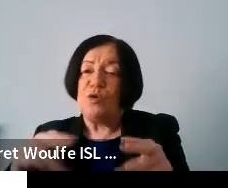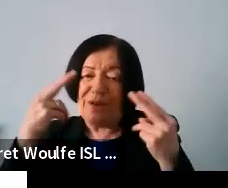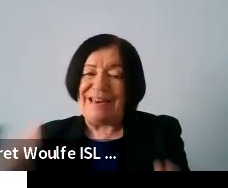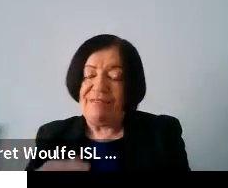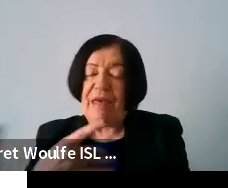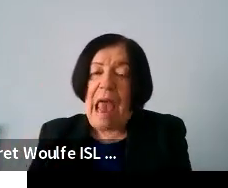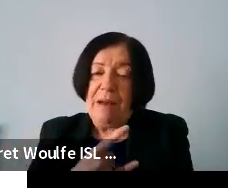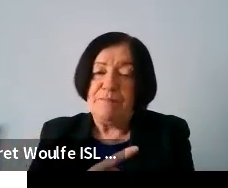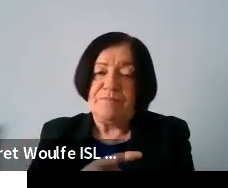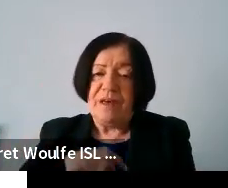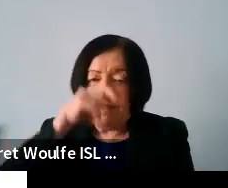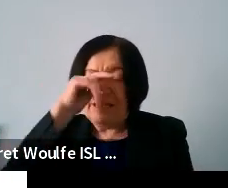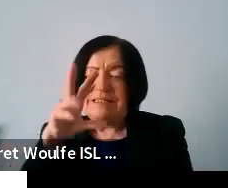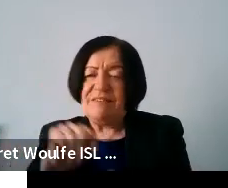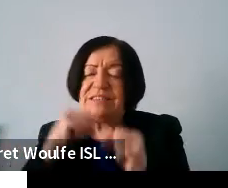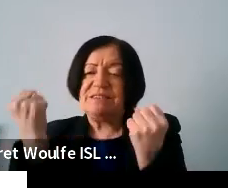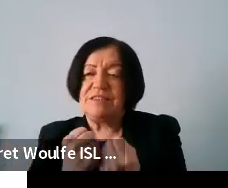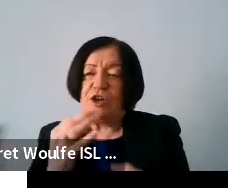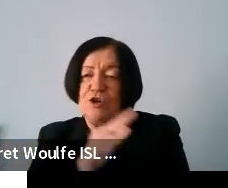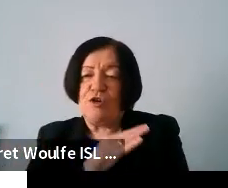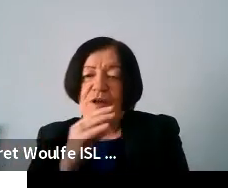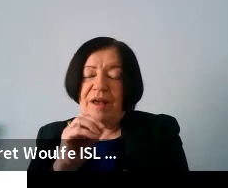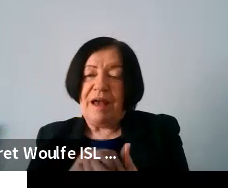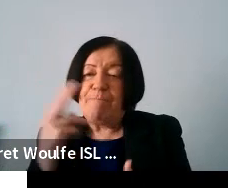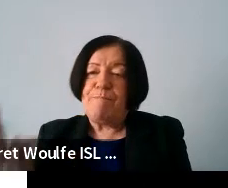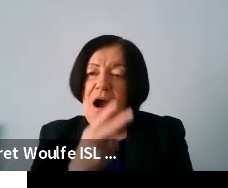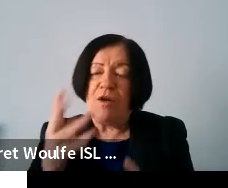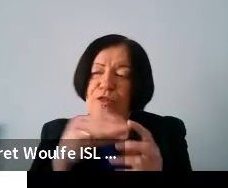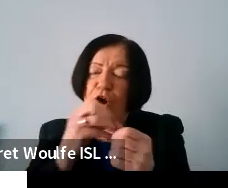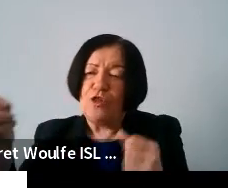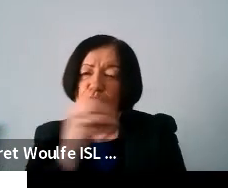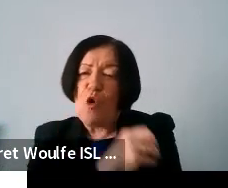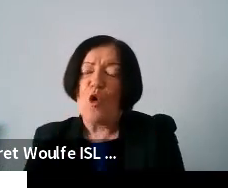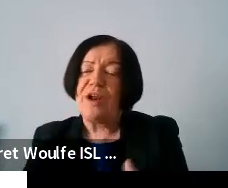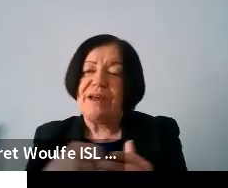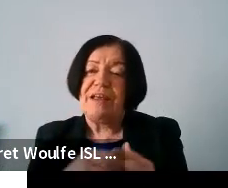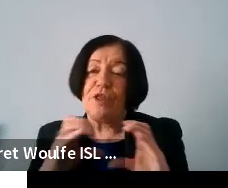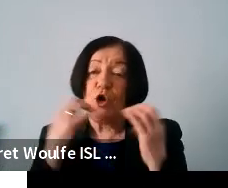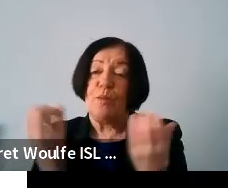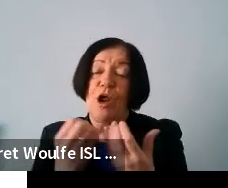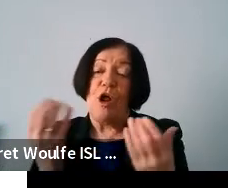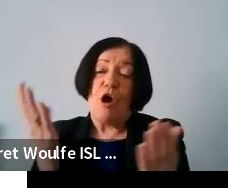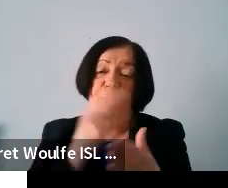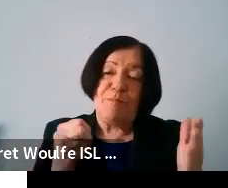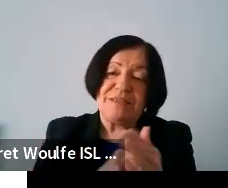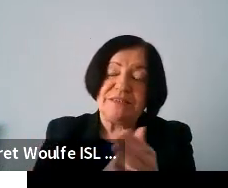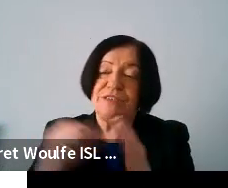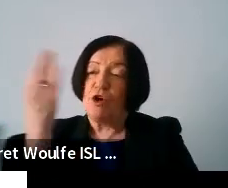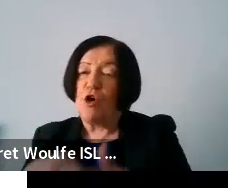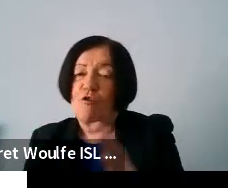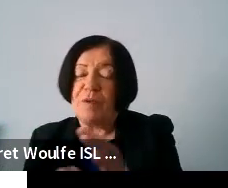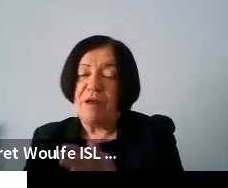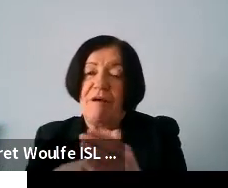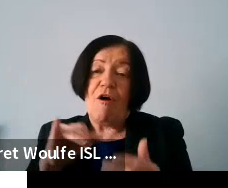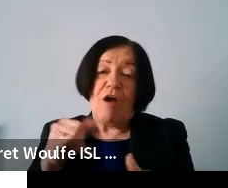help i think civil society is really good at partnering with other organizations in the community or a business or government or